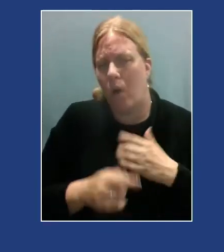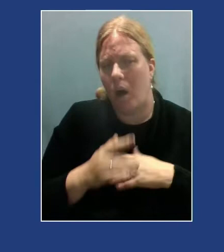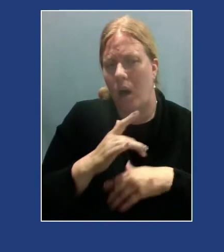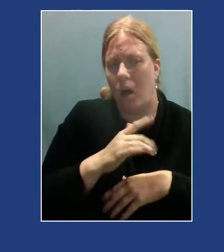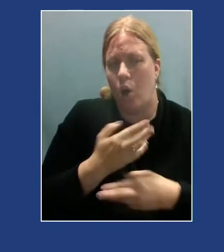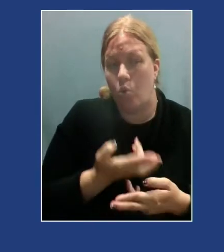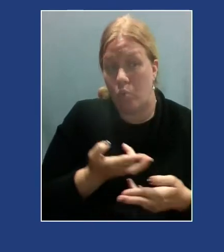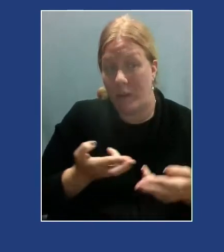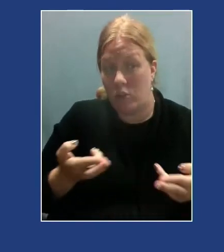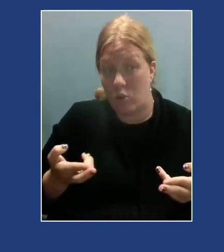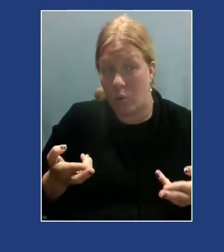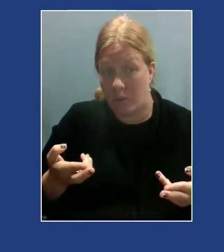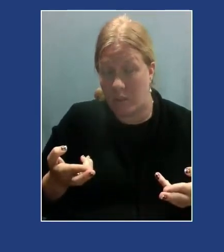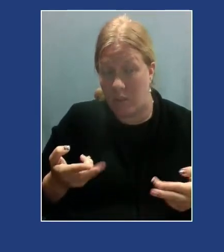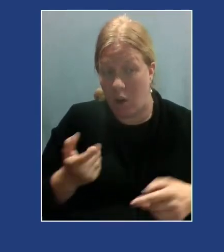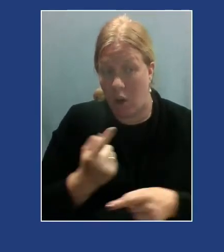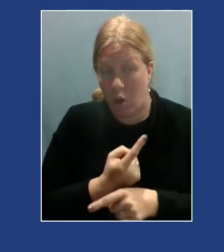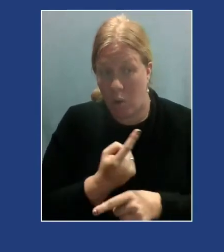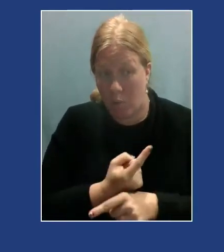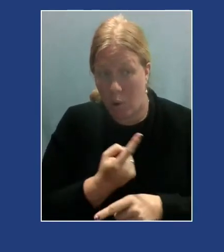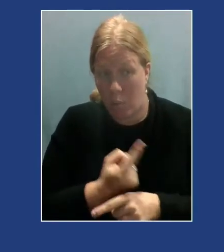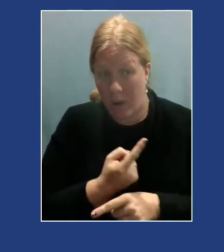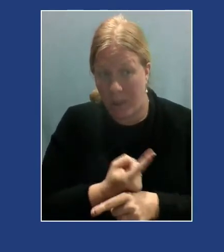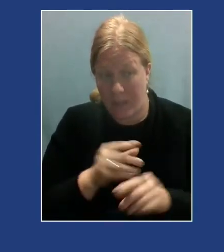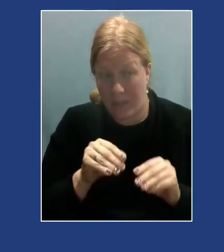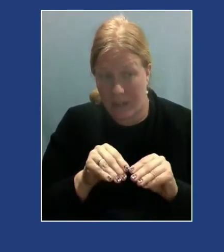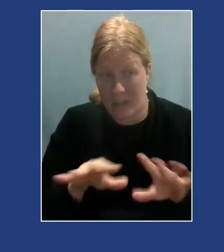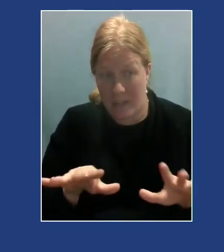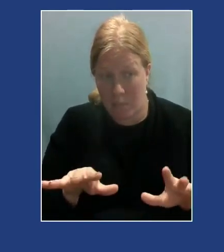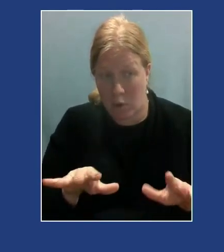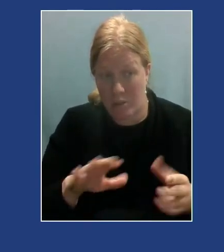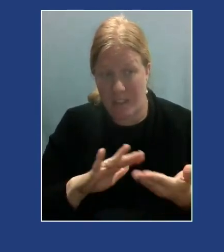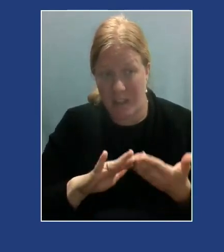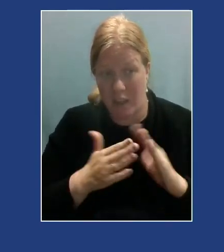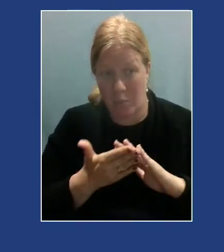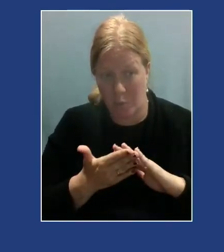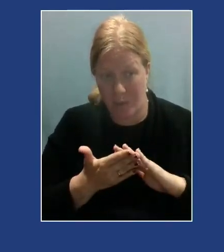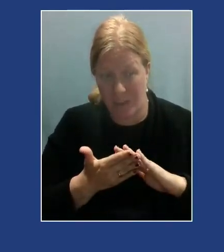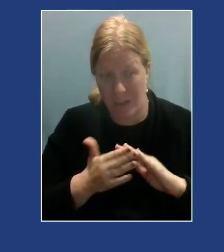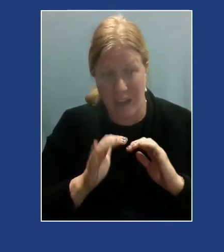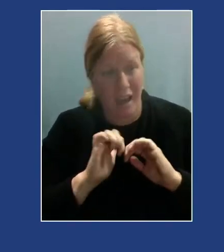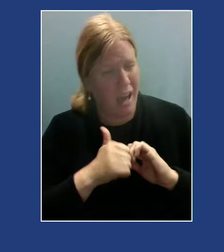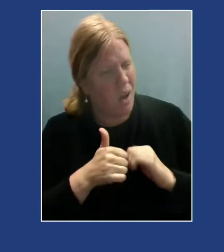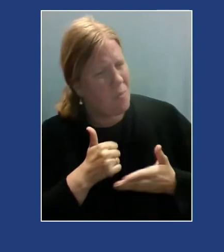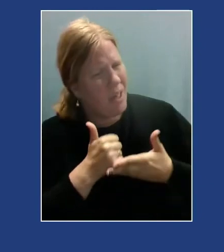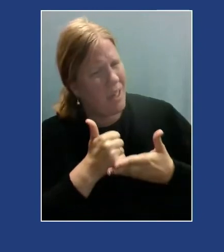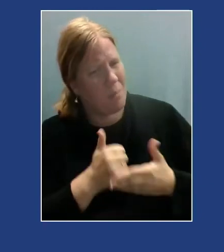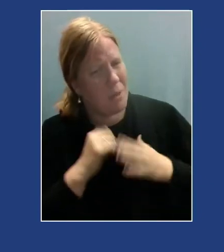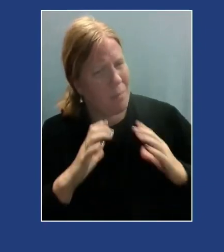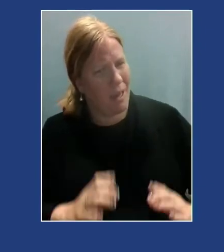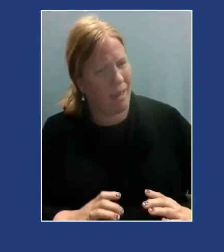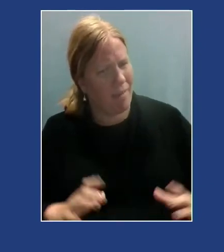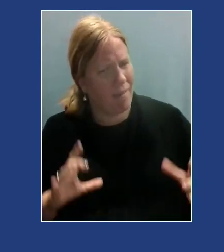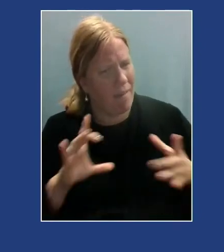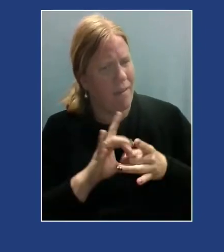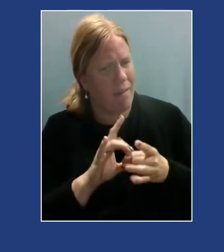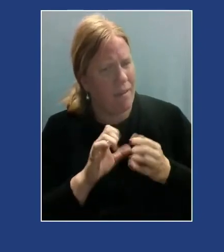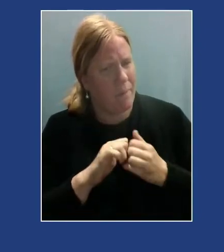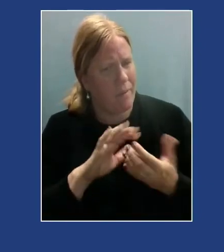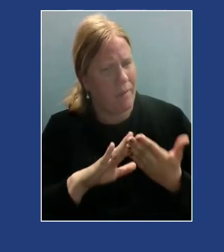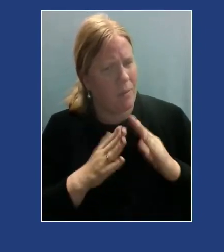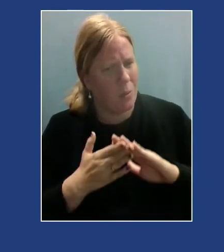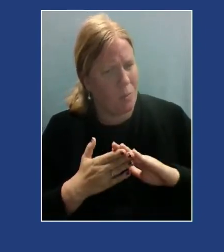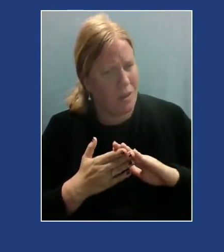making sure are appropriately dispersed within the community? And how am I helping my client get connected to community and get